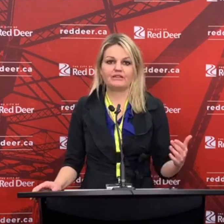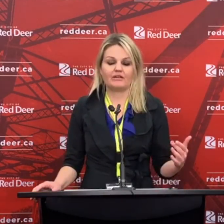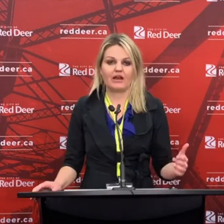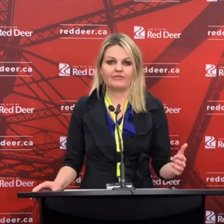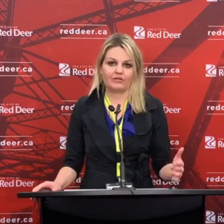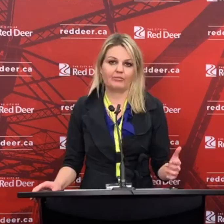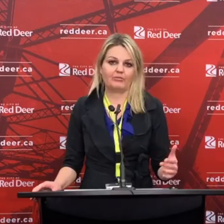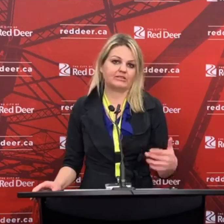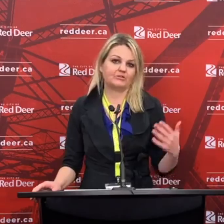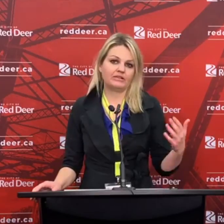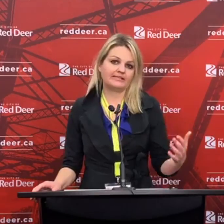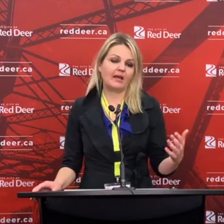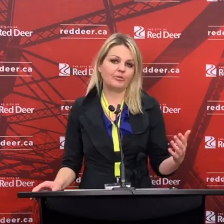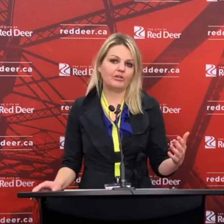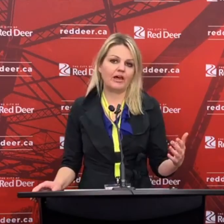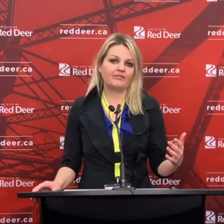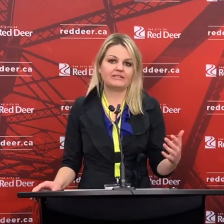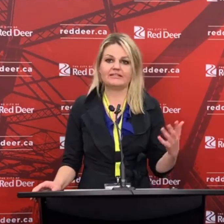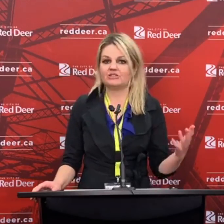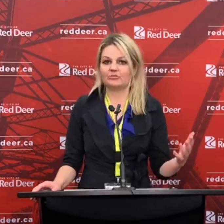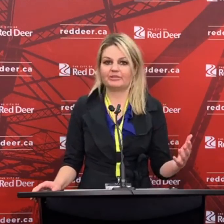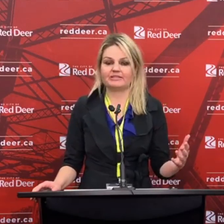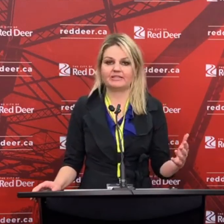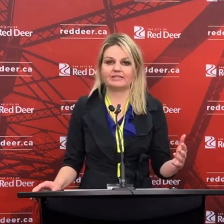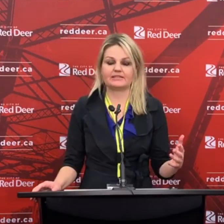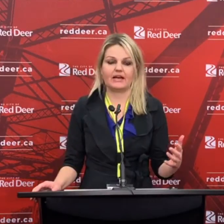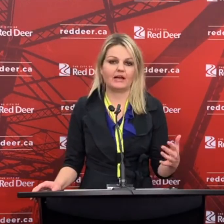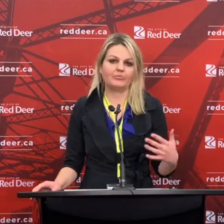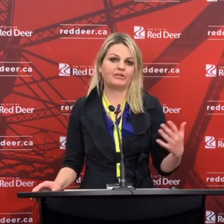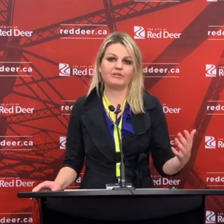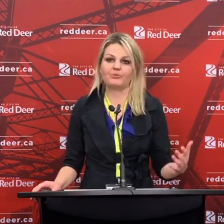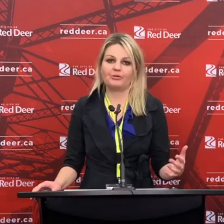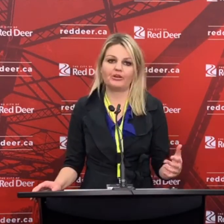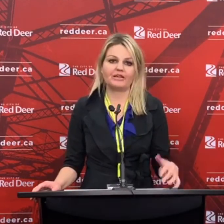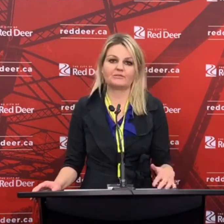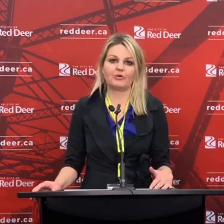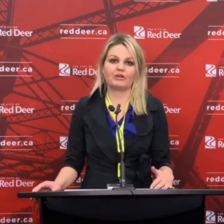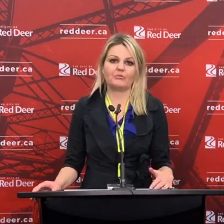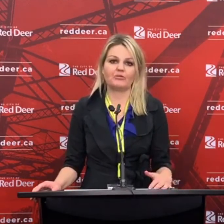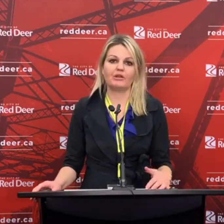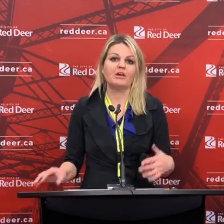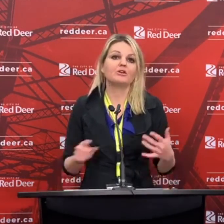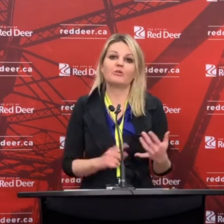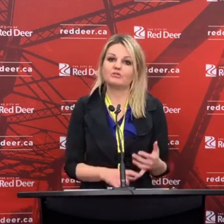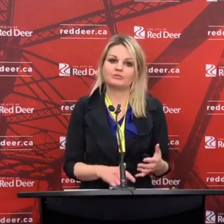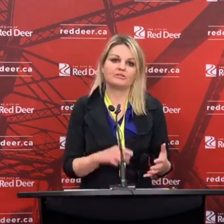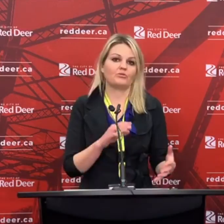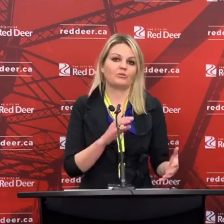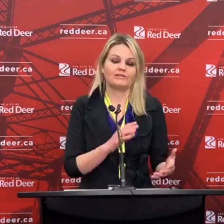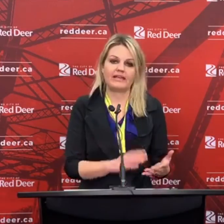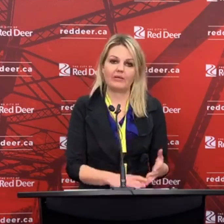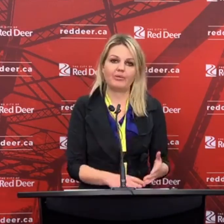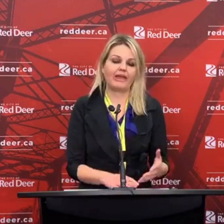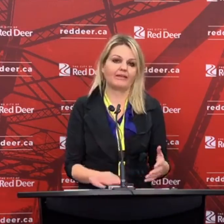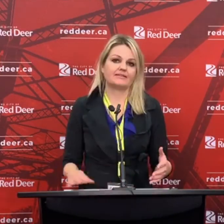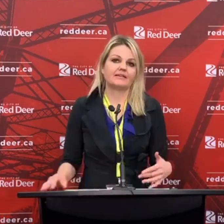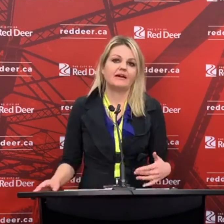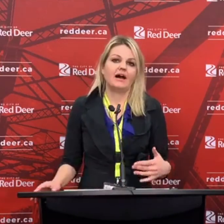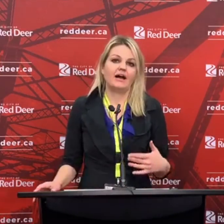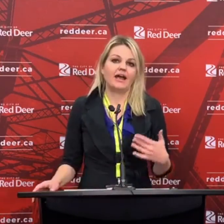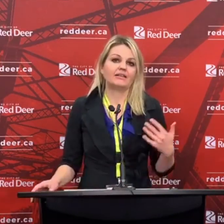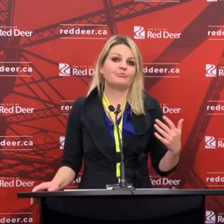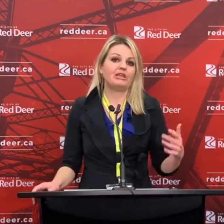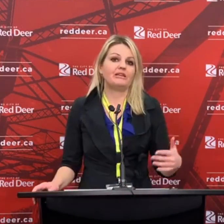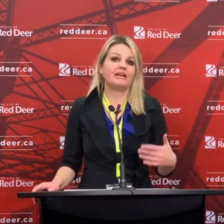confusing for the public. So, an example of an essential business, I believe the Premier has spoken about grocery stores and banks